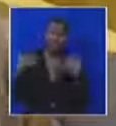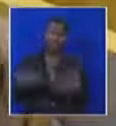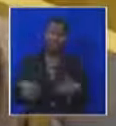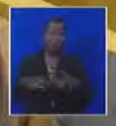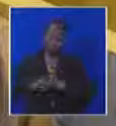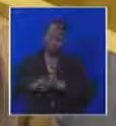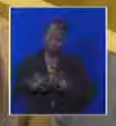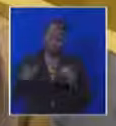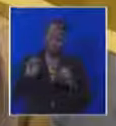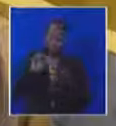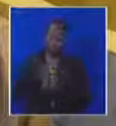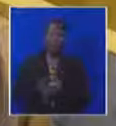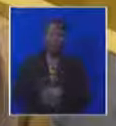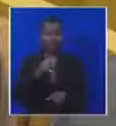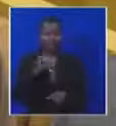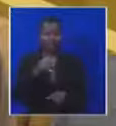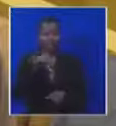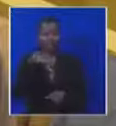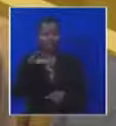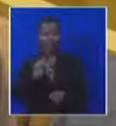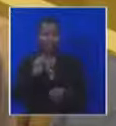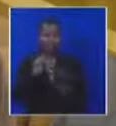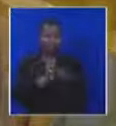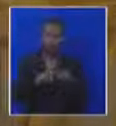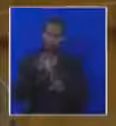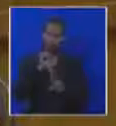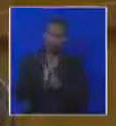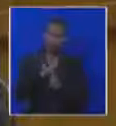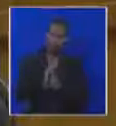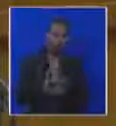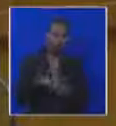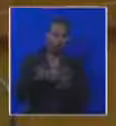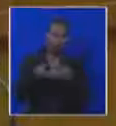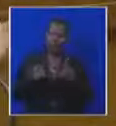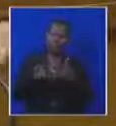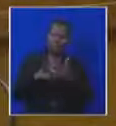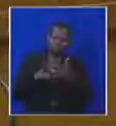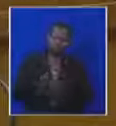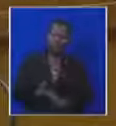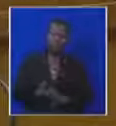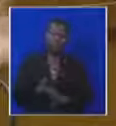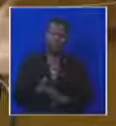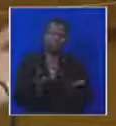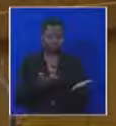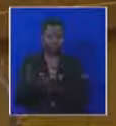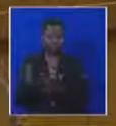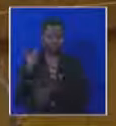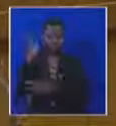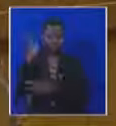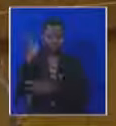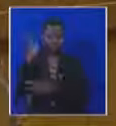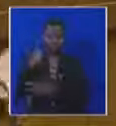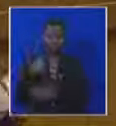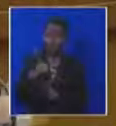AGOA and other key job-creating agreements that we have. He comes here and expects us to come and grovel